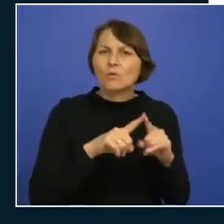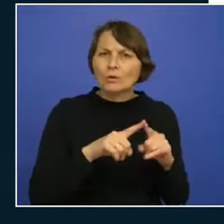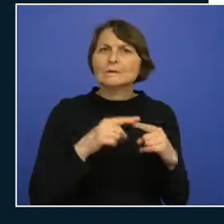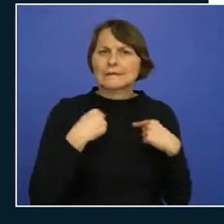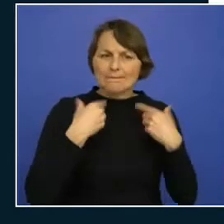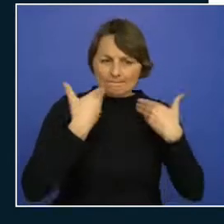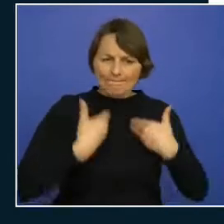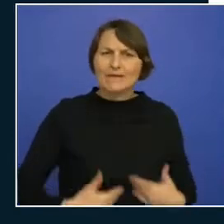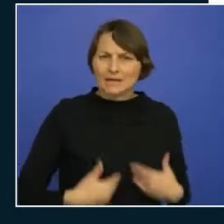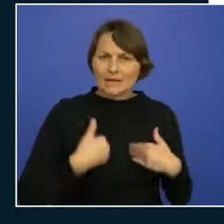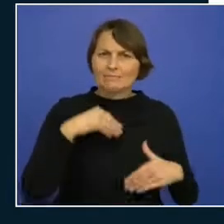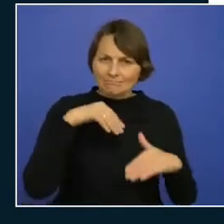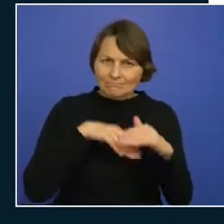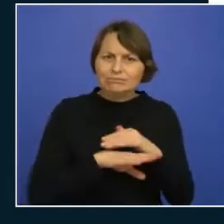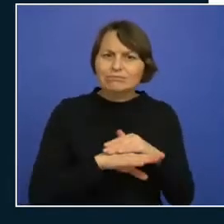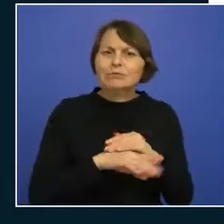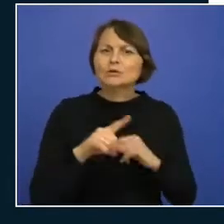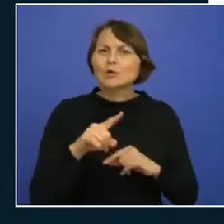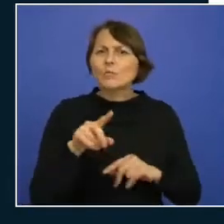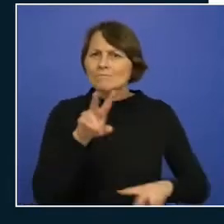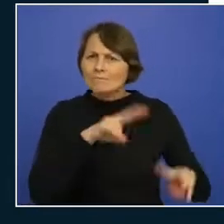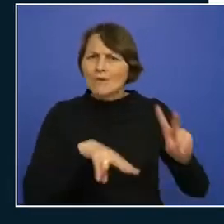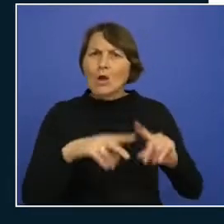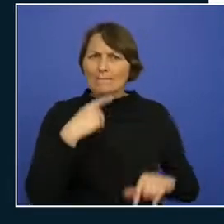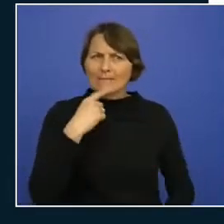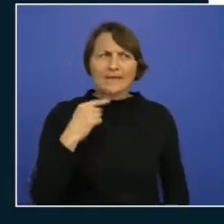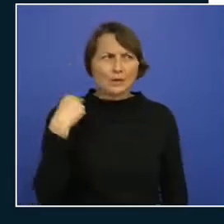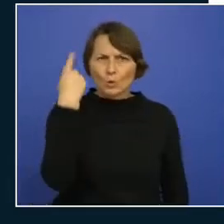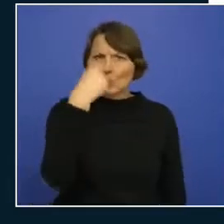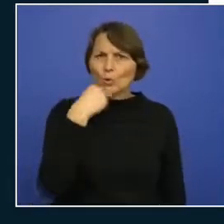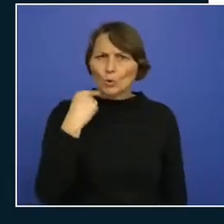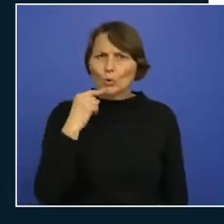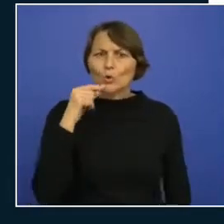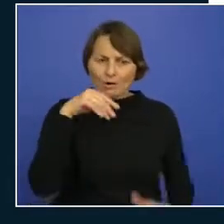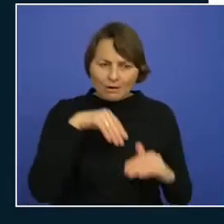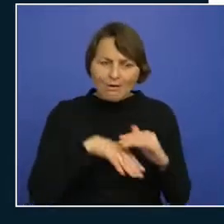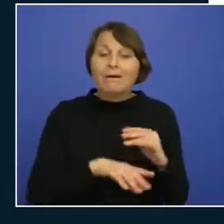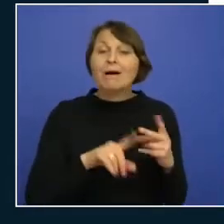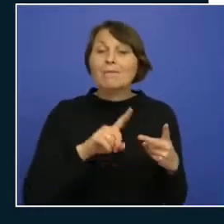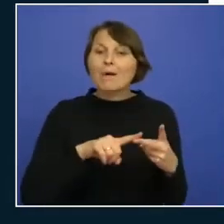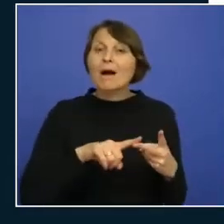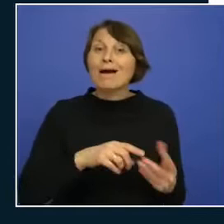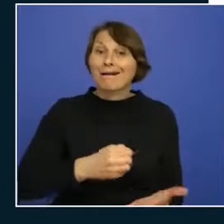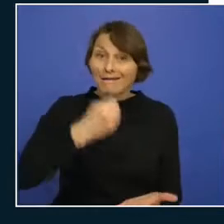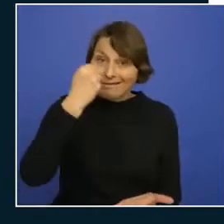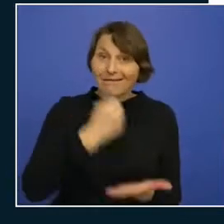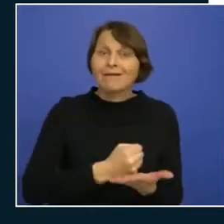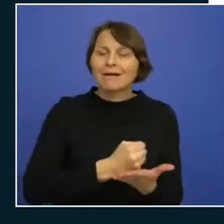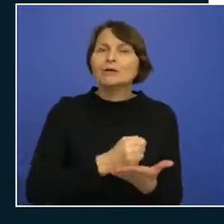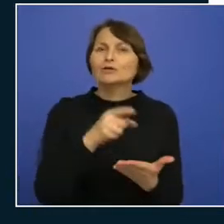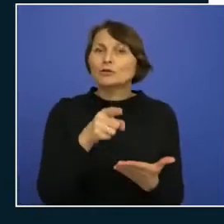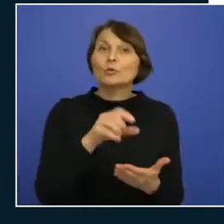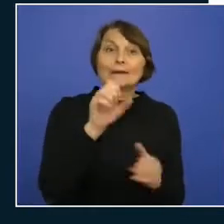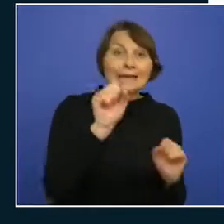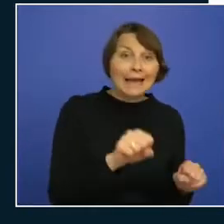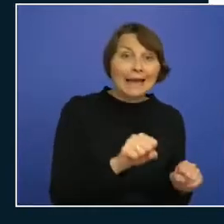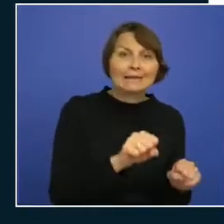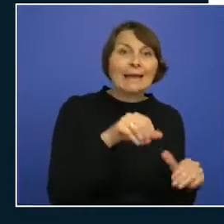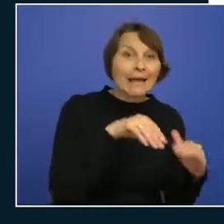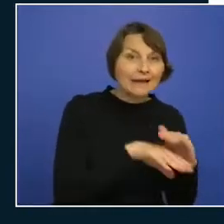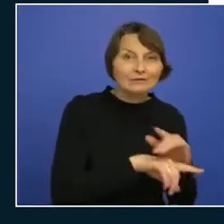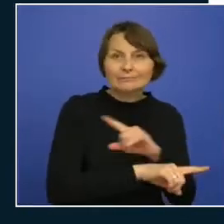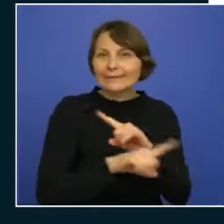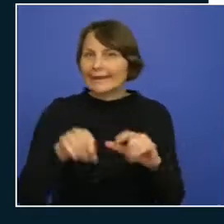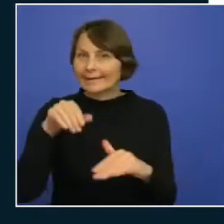is the process of verifying who you are whereas authorization determines what you cannot uh what you can and cannot